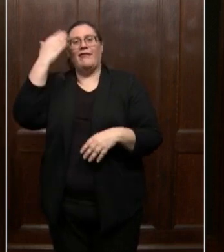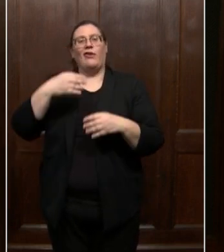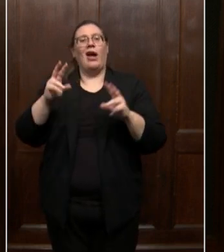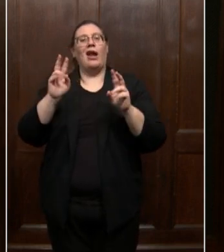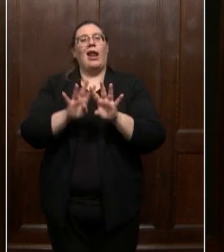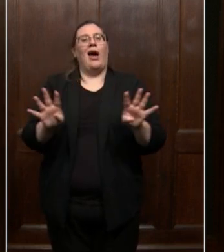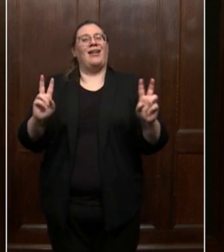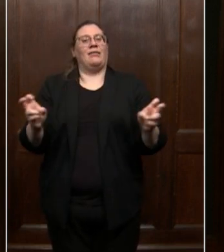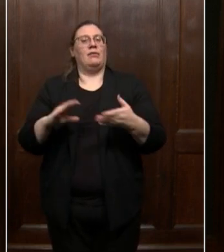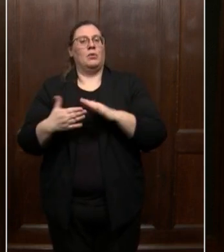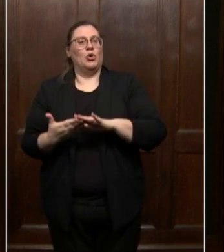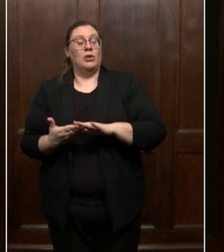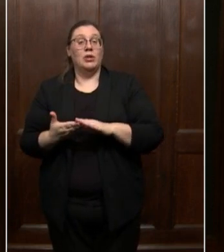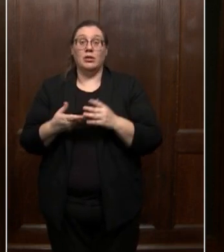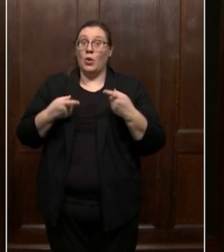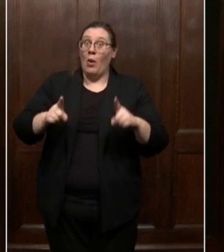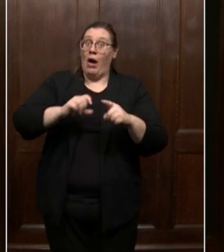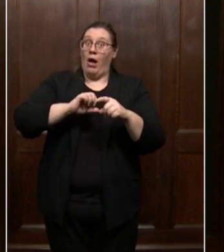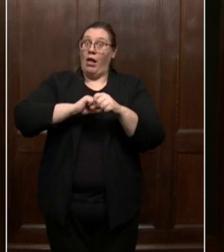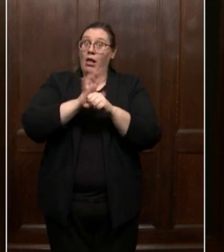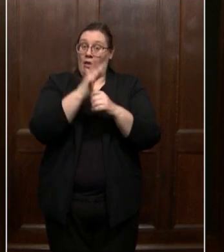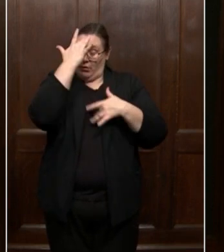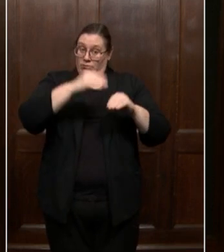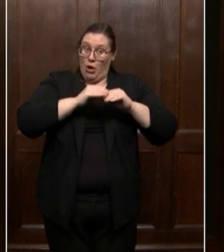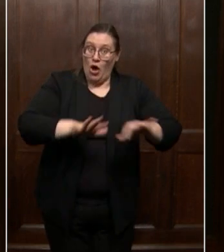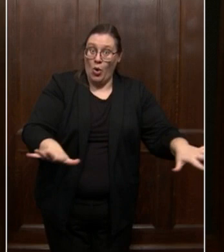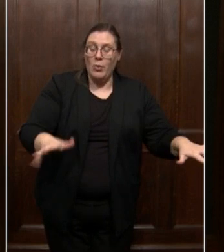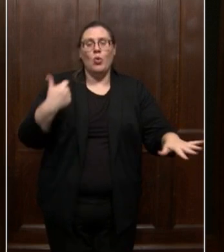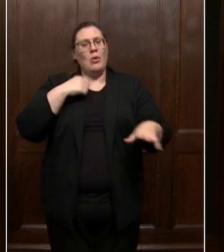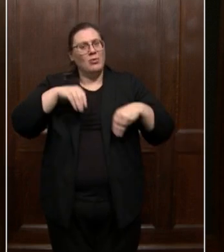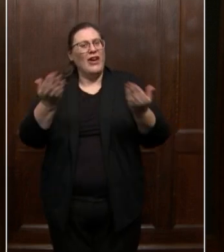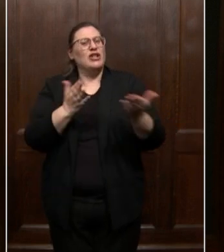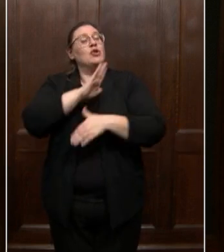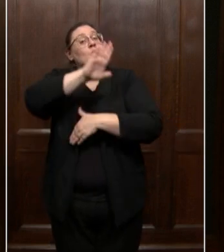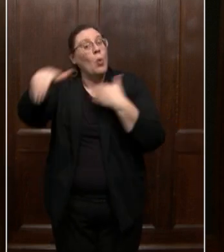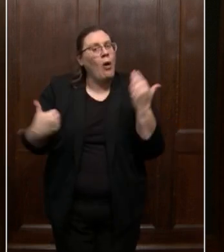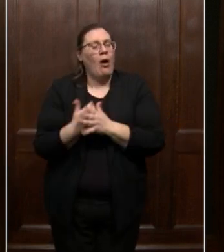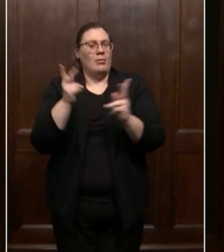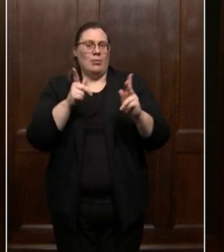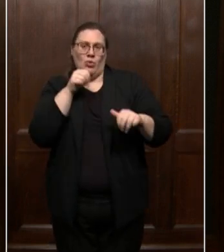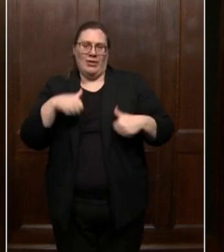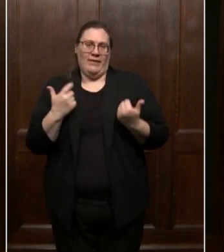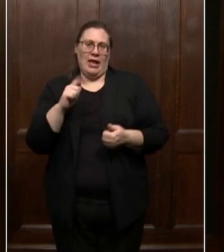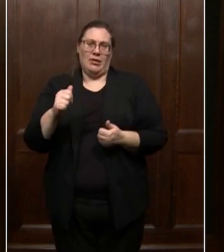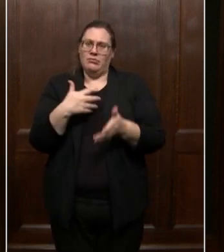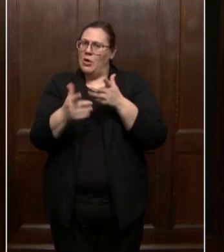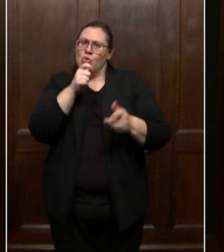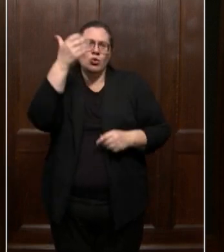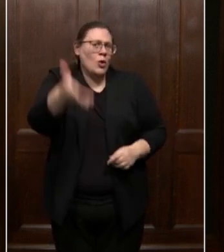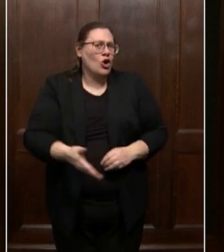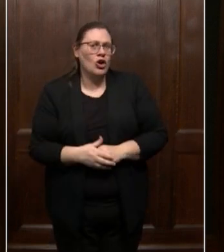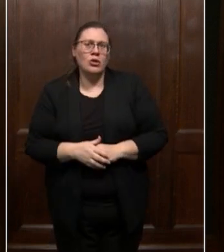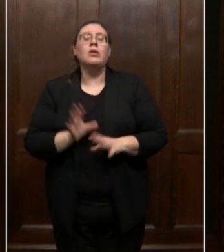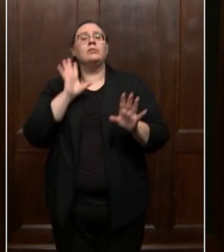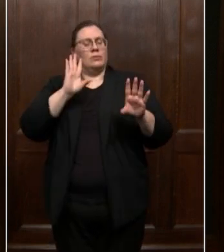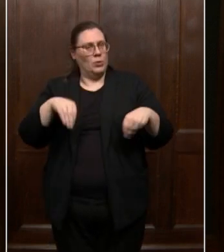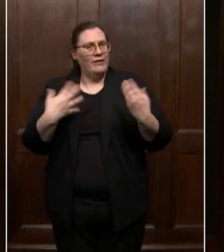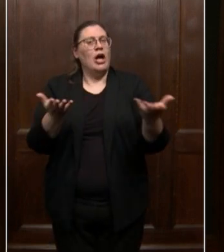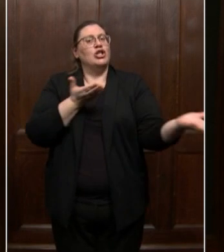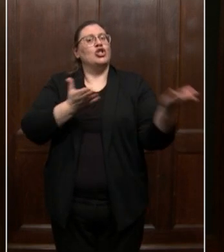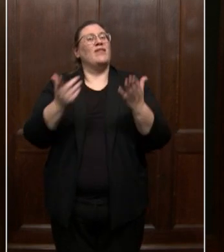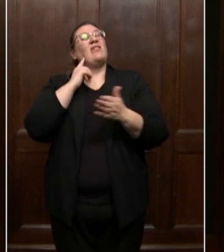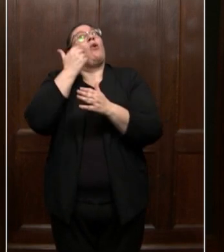pandemic persists, we will serve every Angeleno, no matter who you are, and we will provide services to